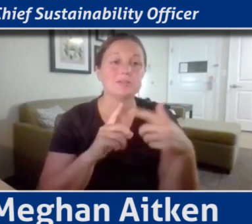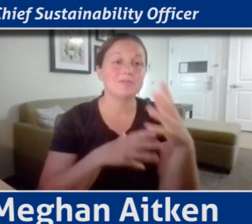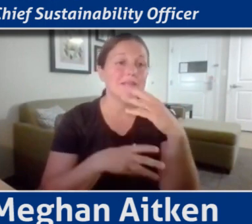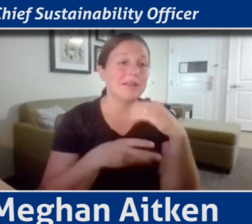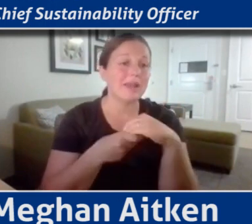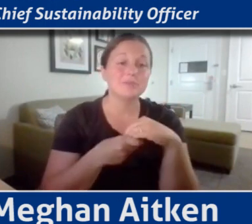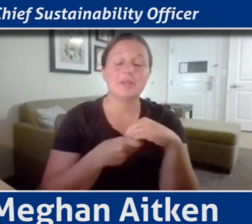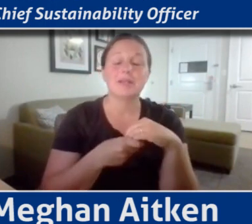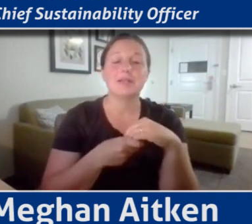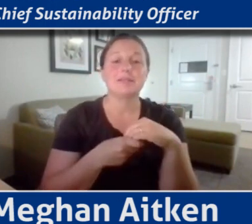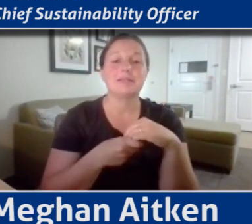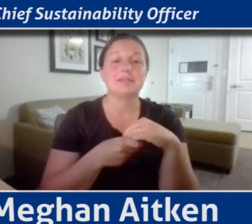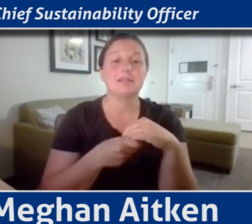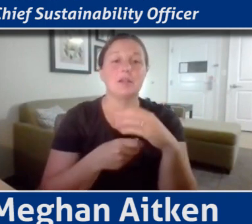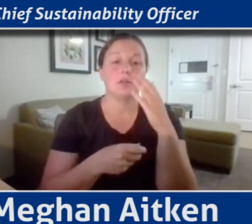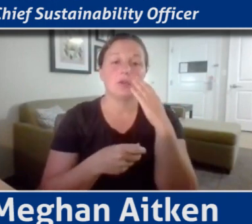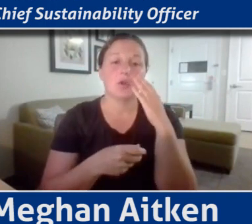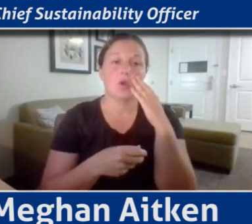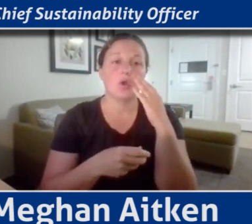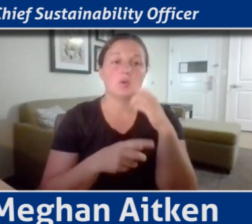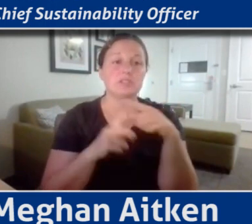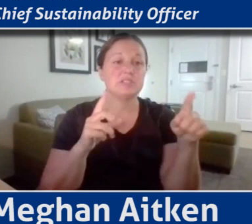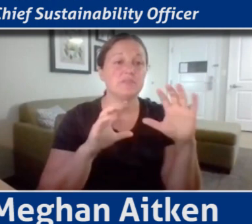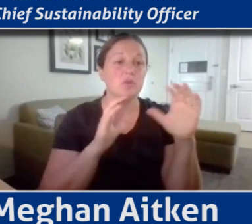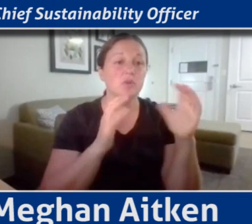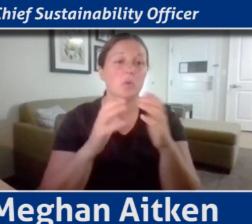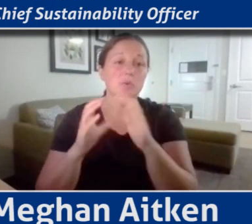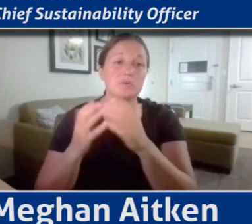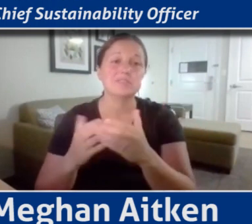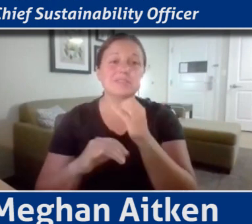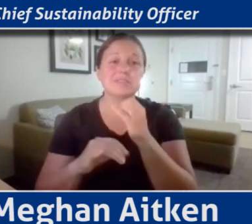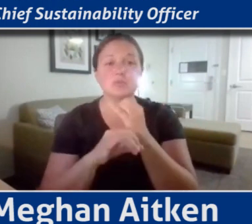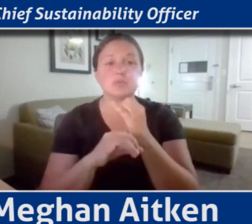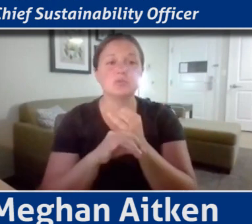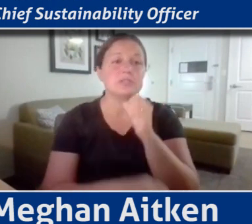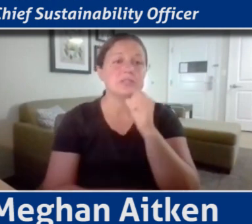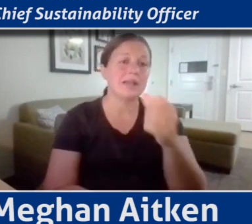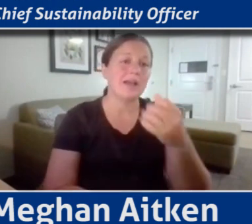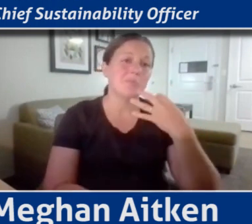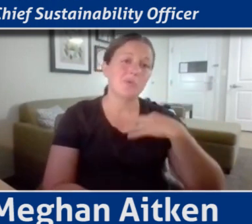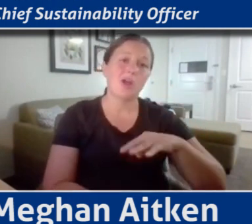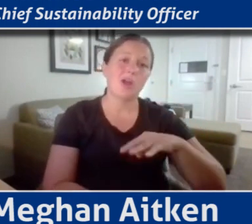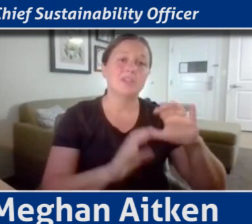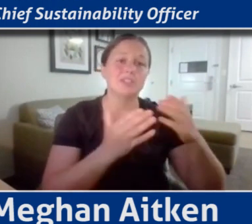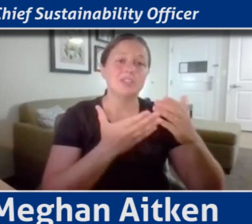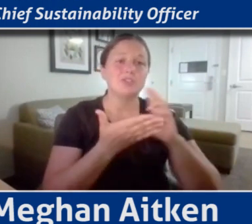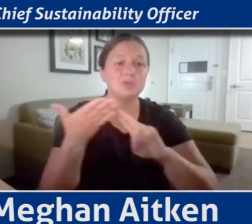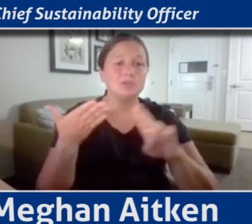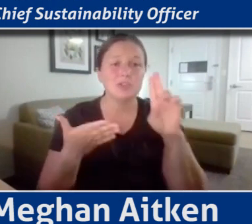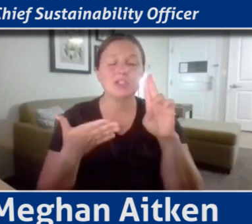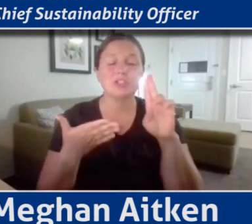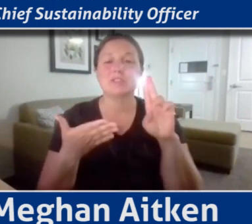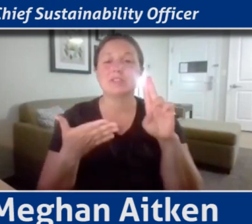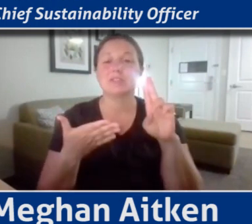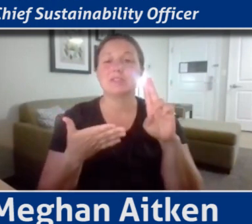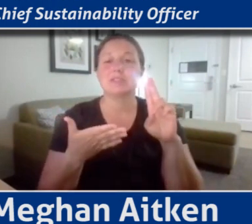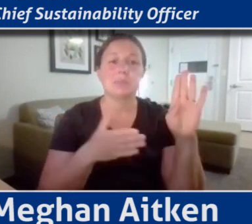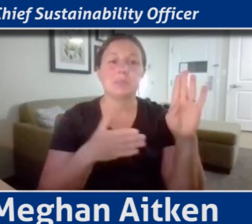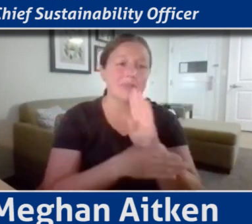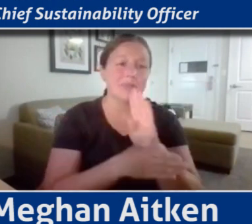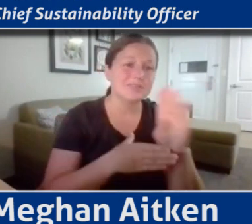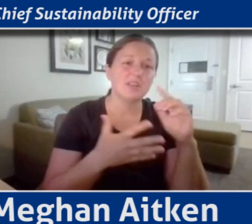-in from, you know, institutions, the nonprofit sector, the universities and the corporate arena.